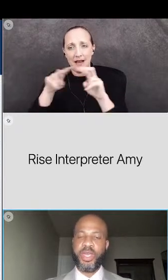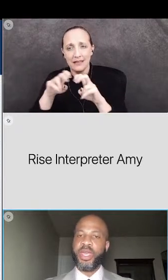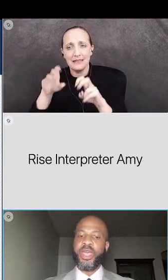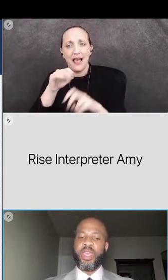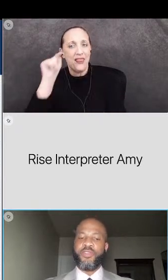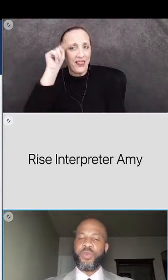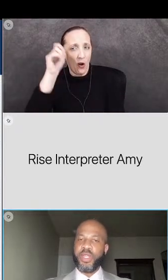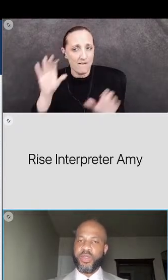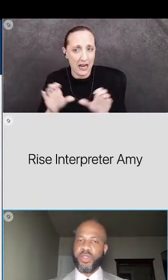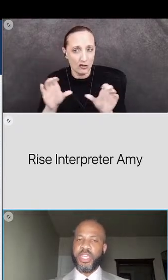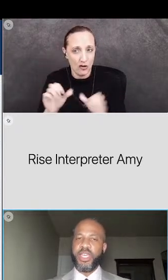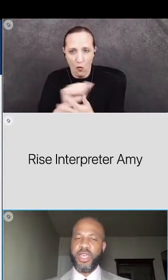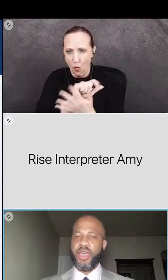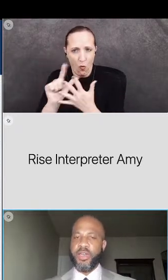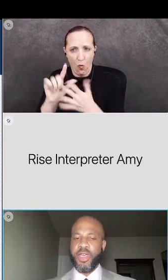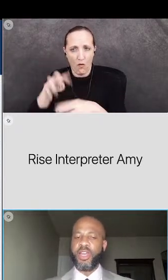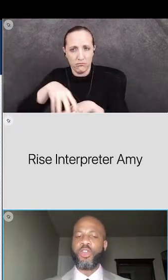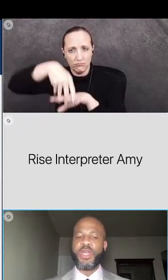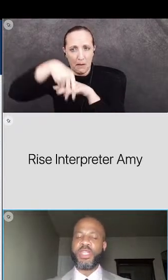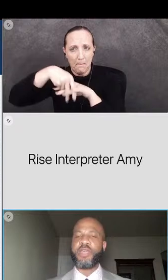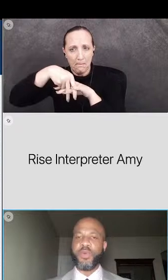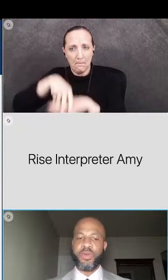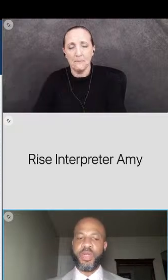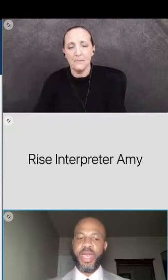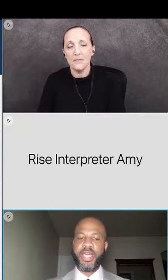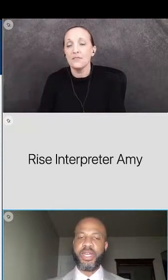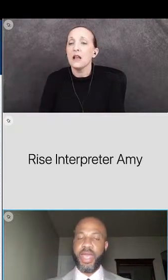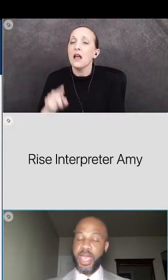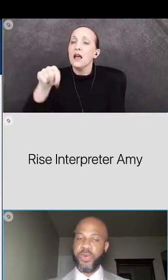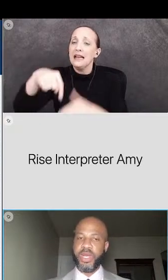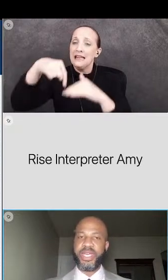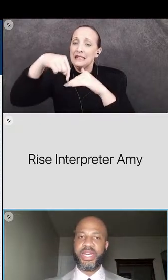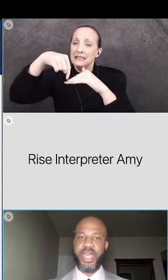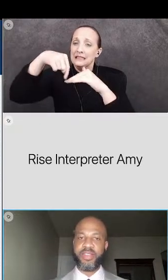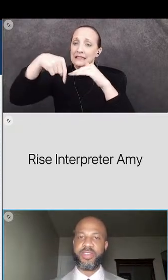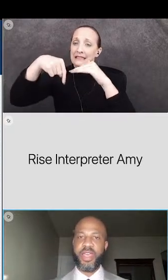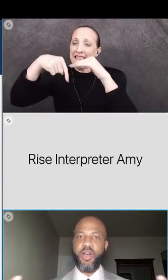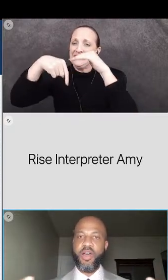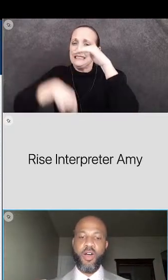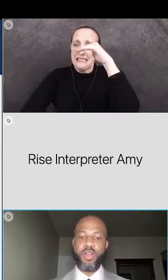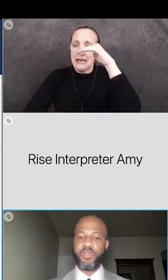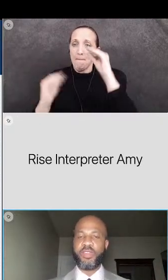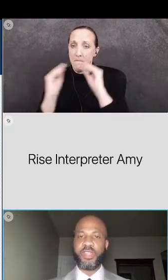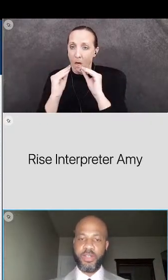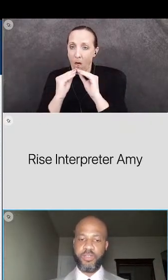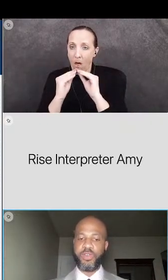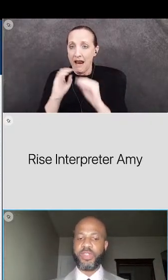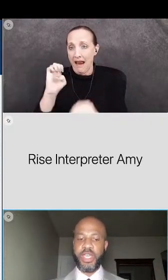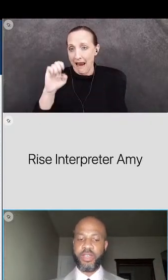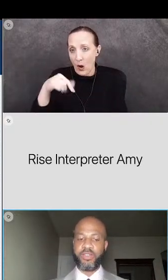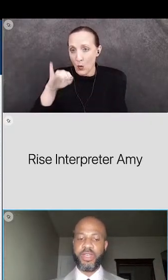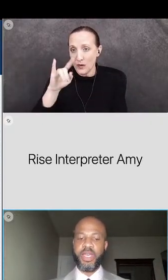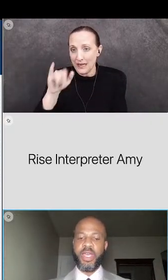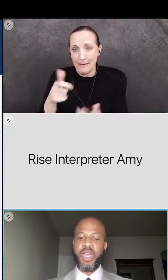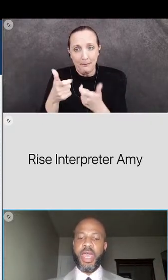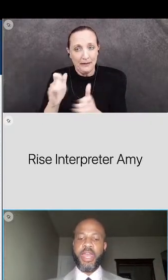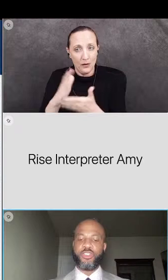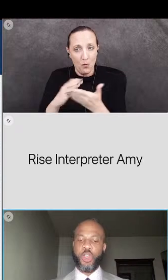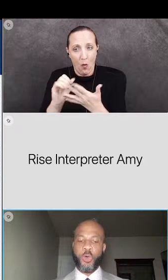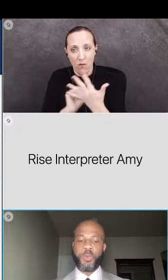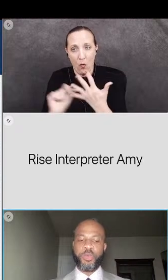if you really think a little bit deeper equity connects all of these different things